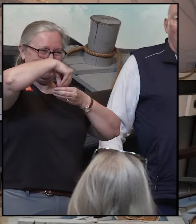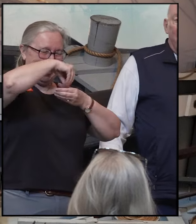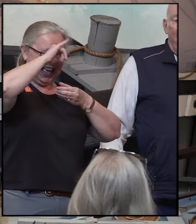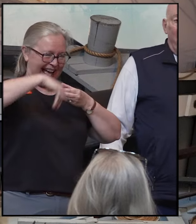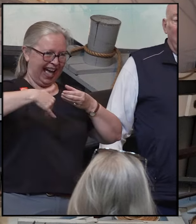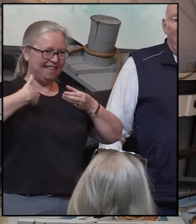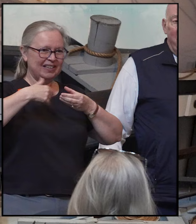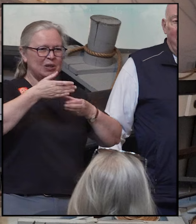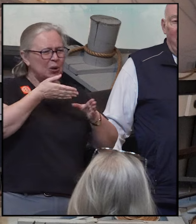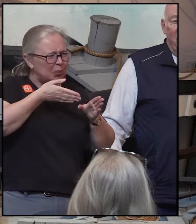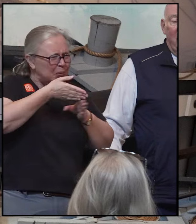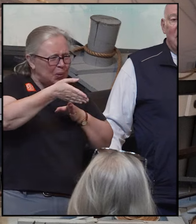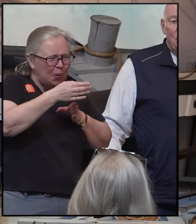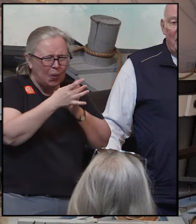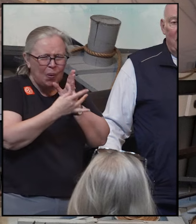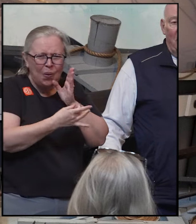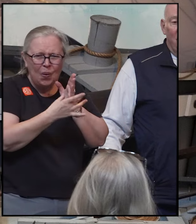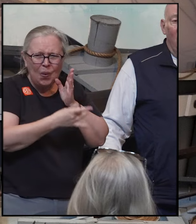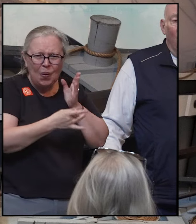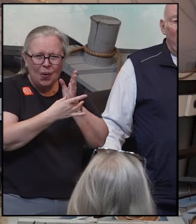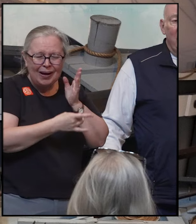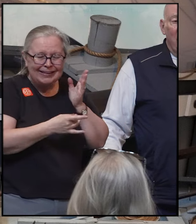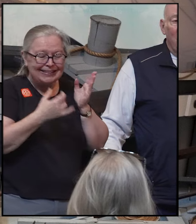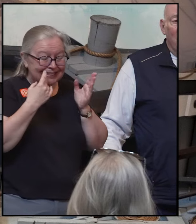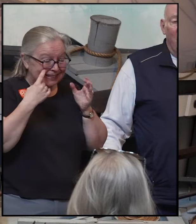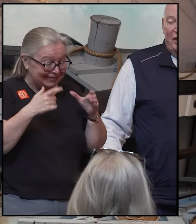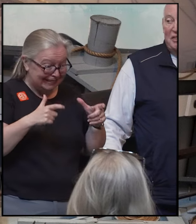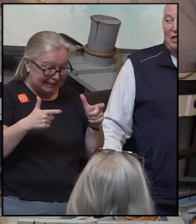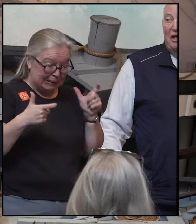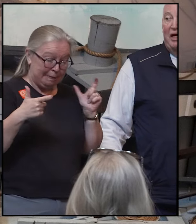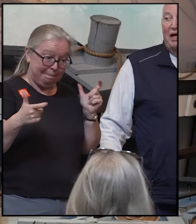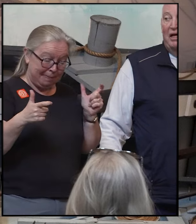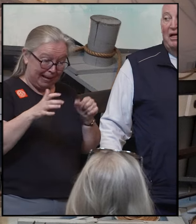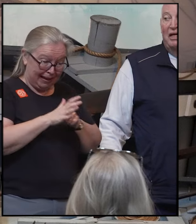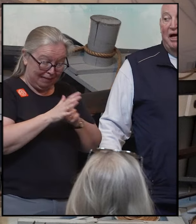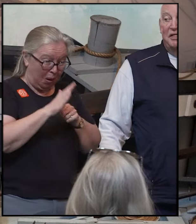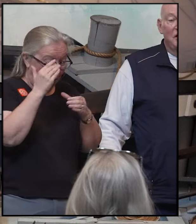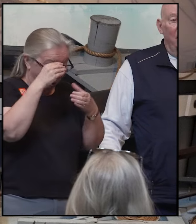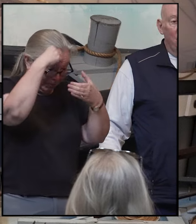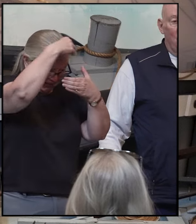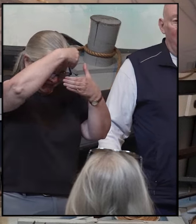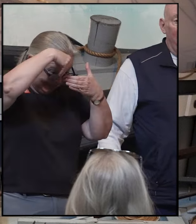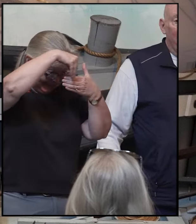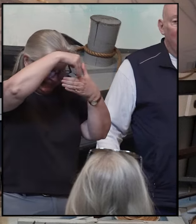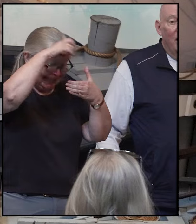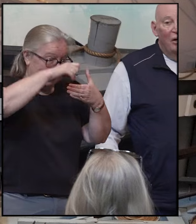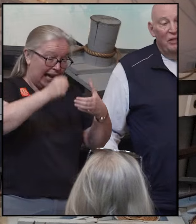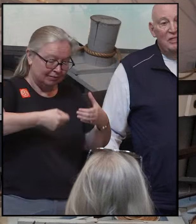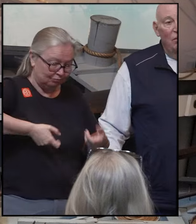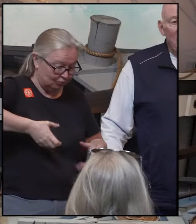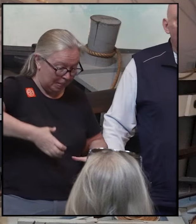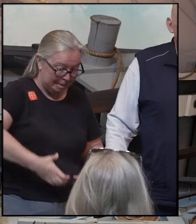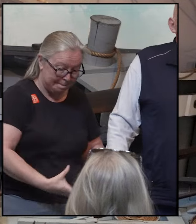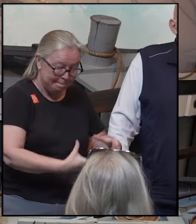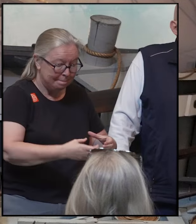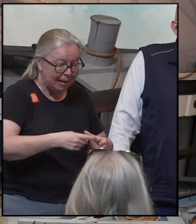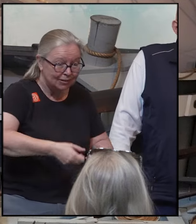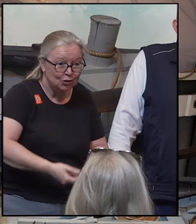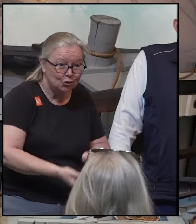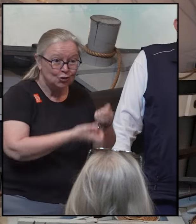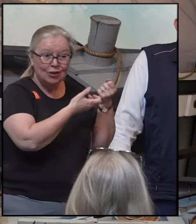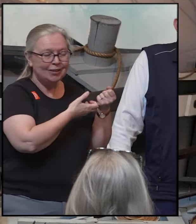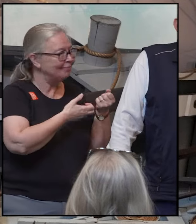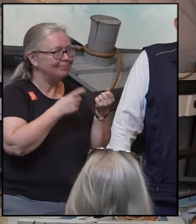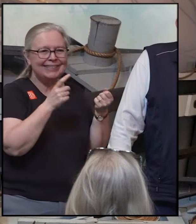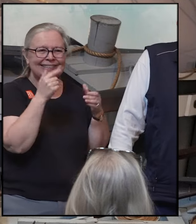Now, hopefully, the head cavity is big enough we can get our buckets in and get it nice and dry. But sometimes, it's